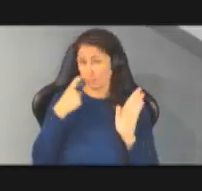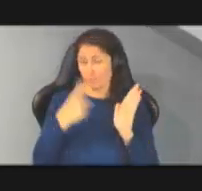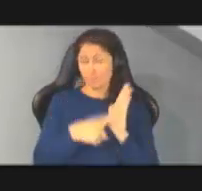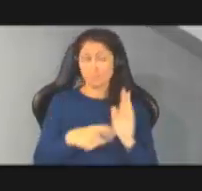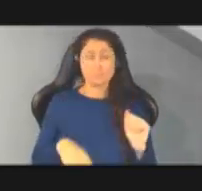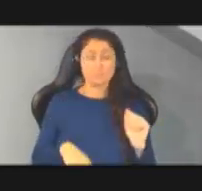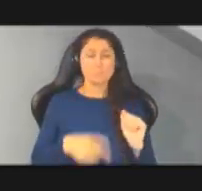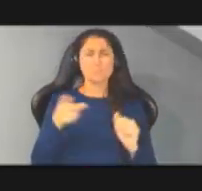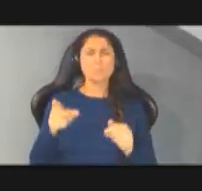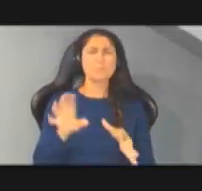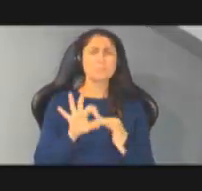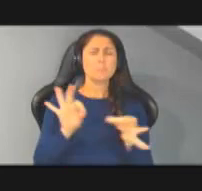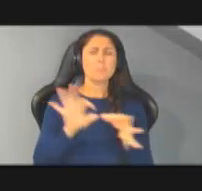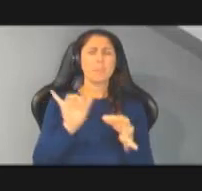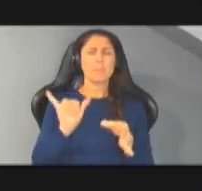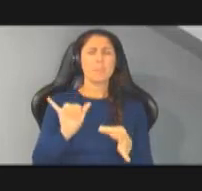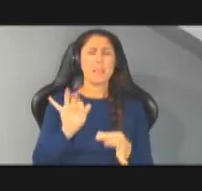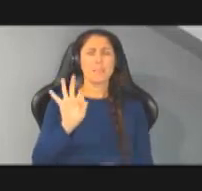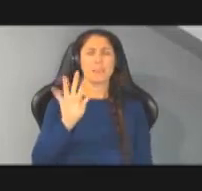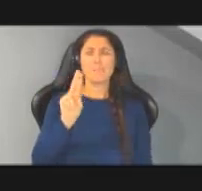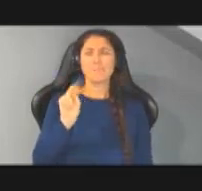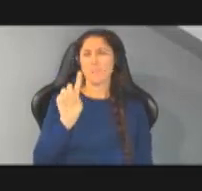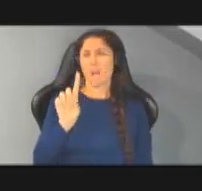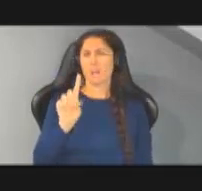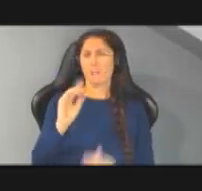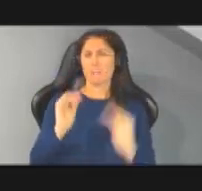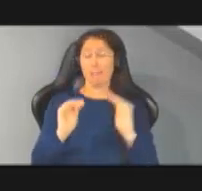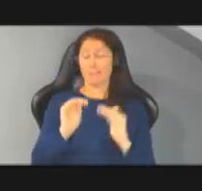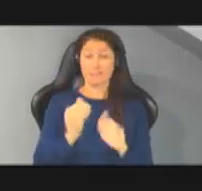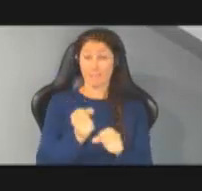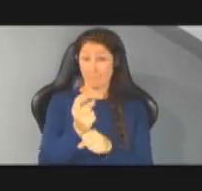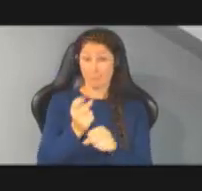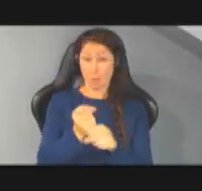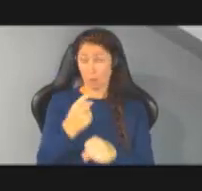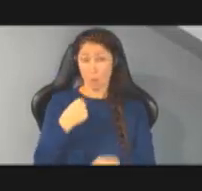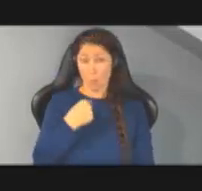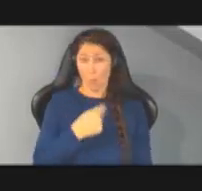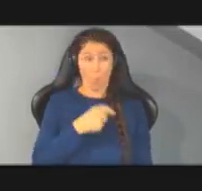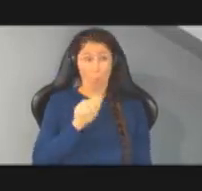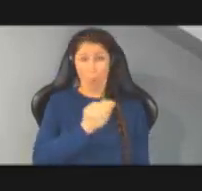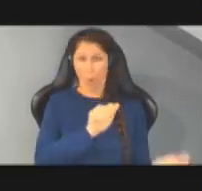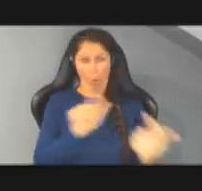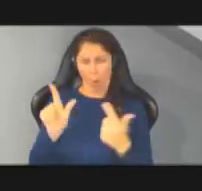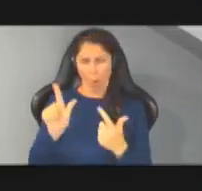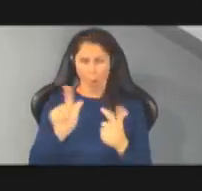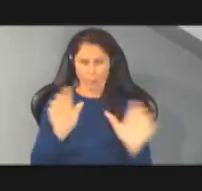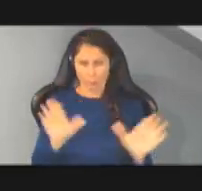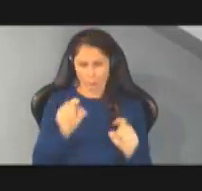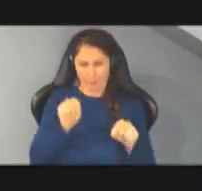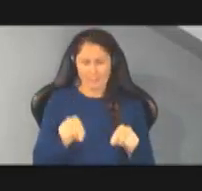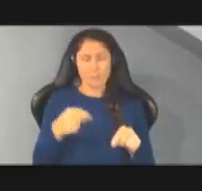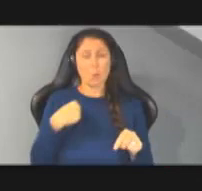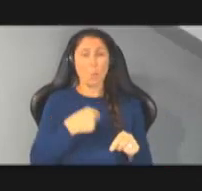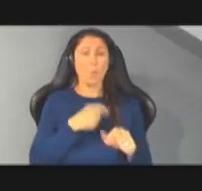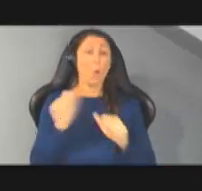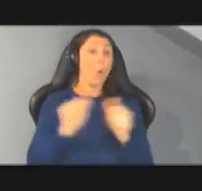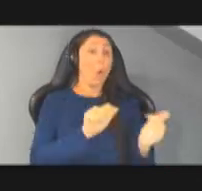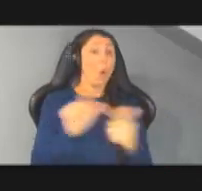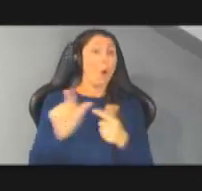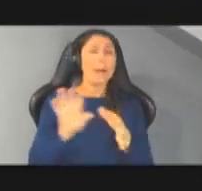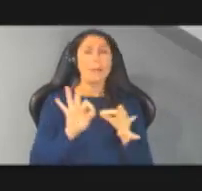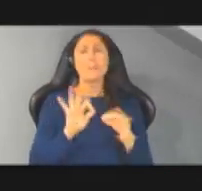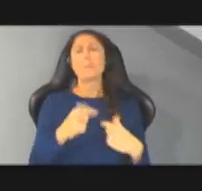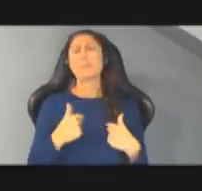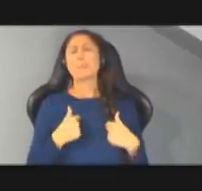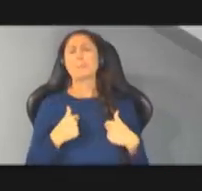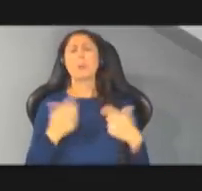spoke about the fund balance um every year we all collectively do this is we all say well i want to send